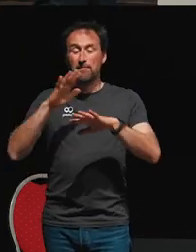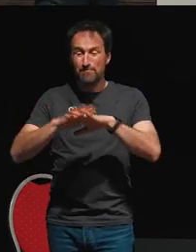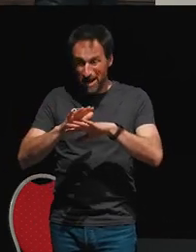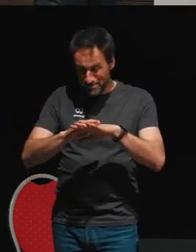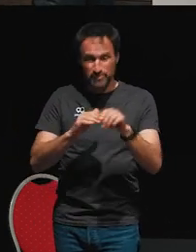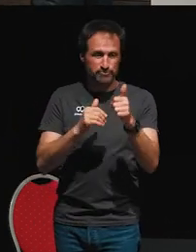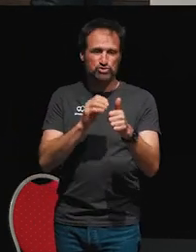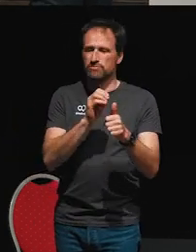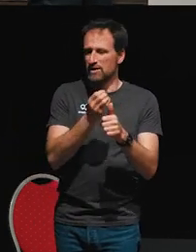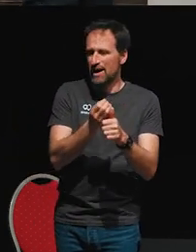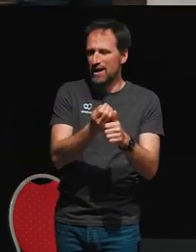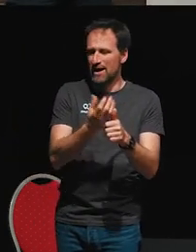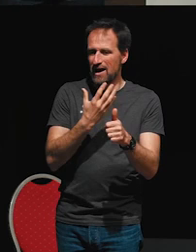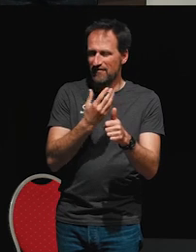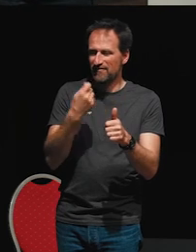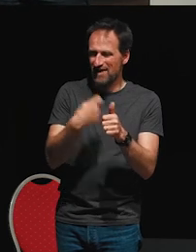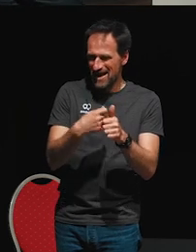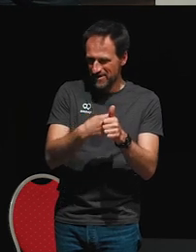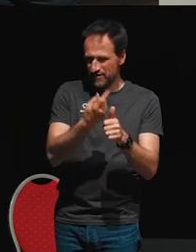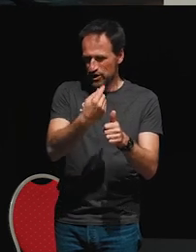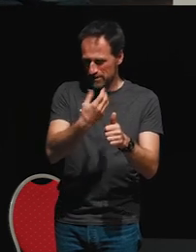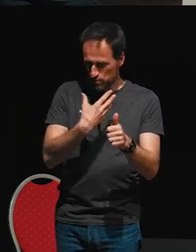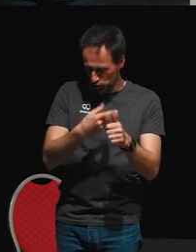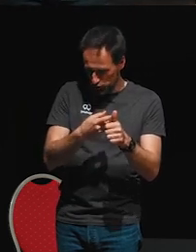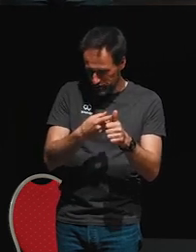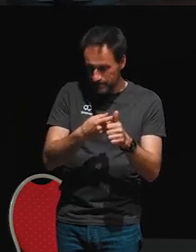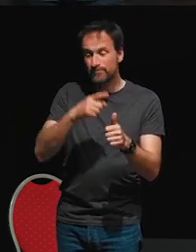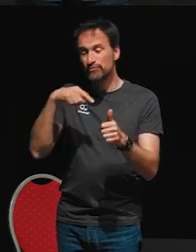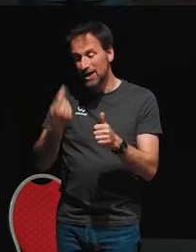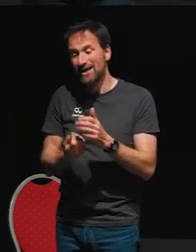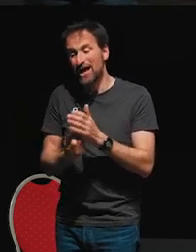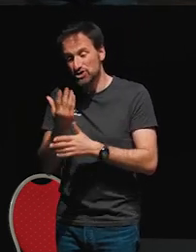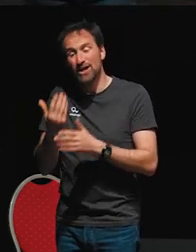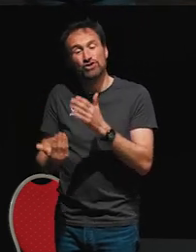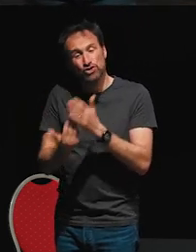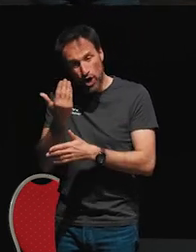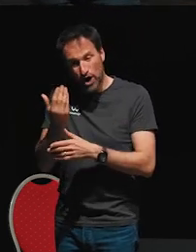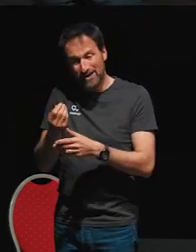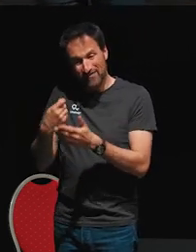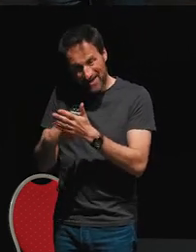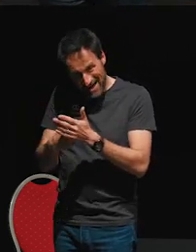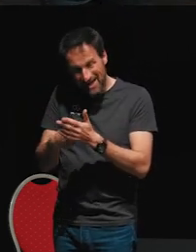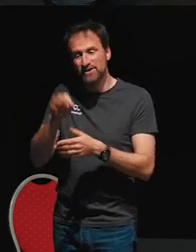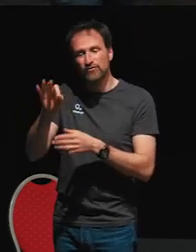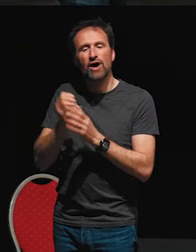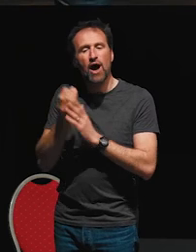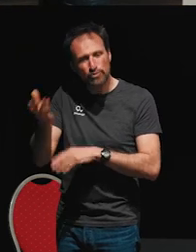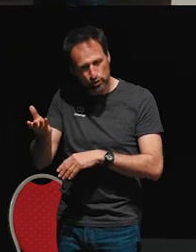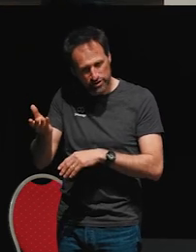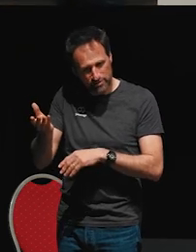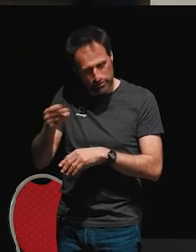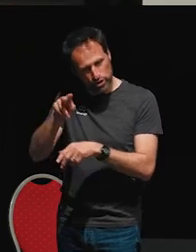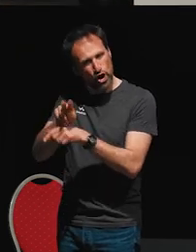the input and creates a new value and emits that value on the output. So it's emitting this observable on the output.